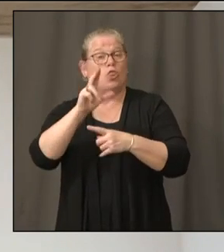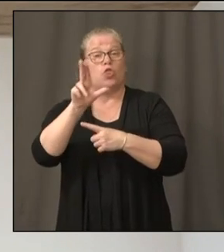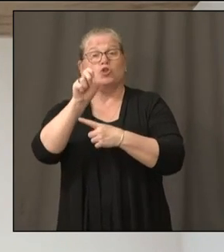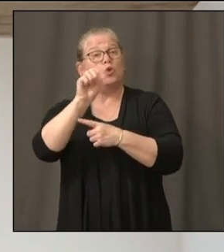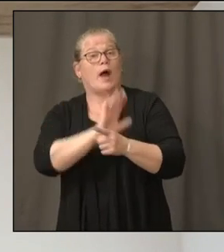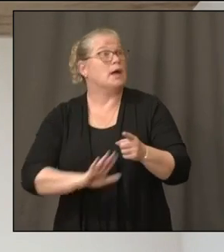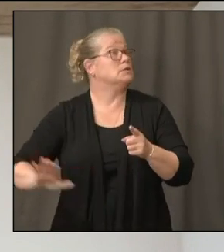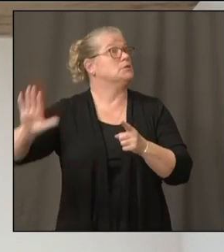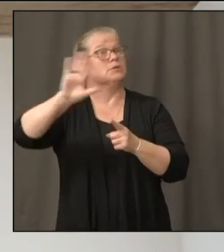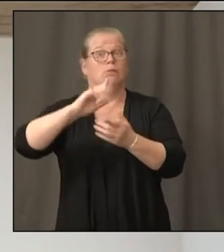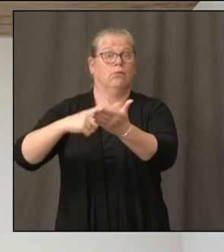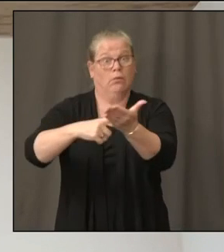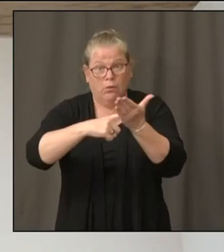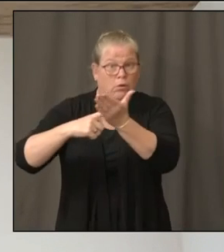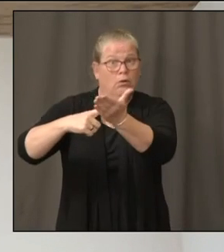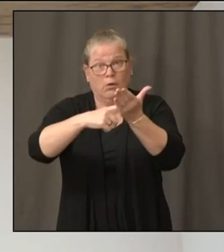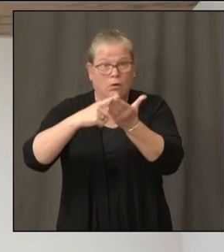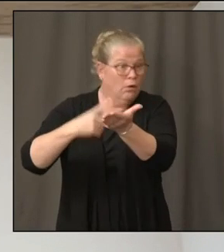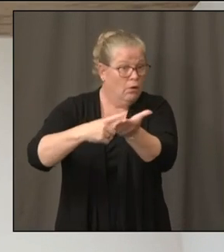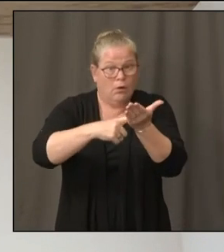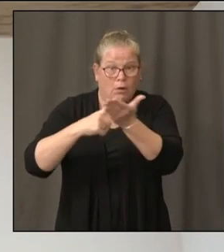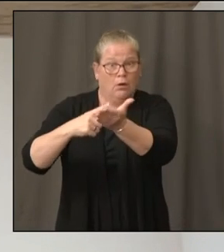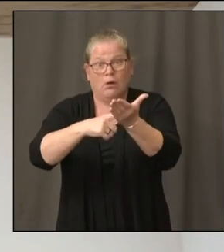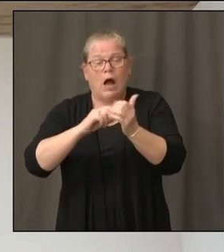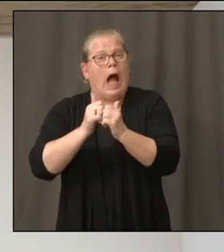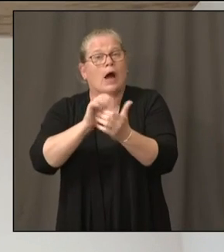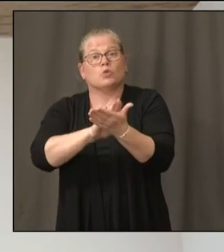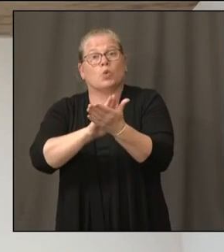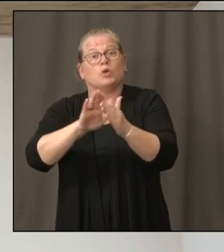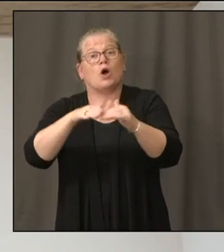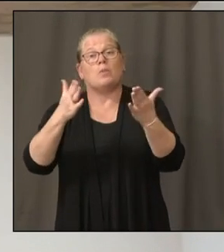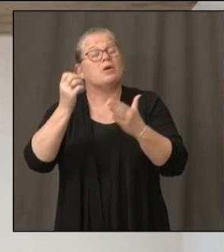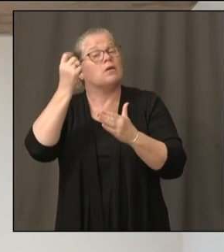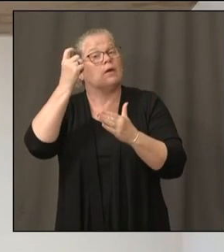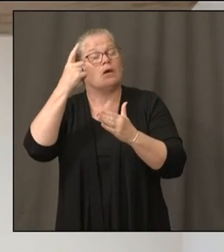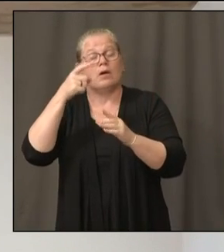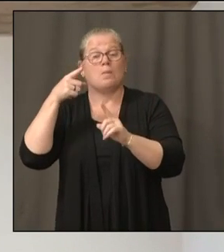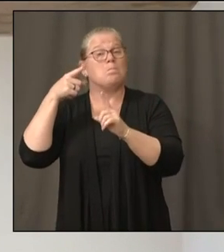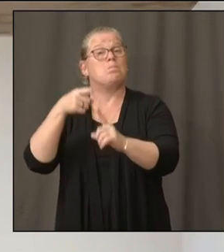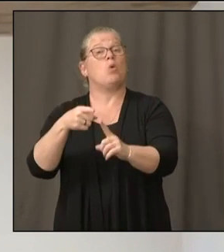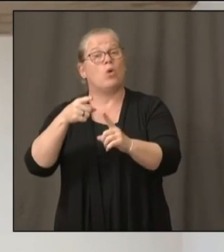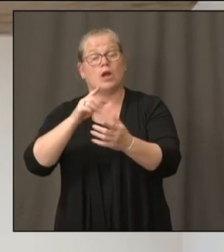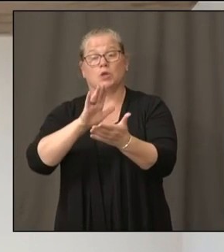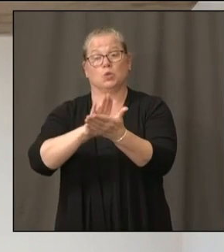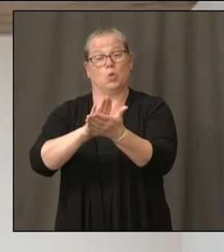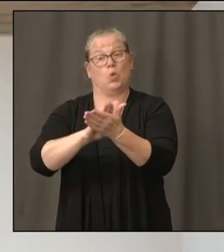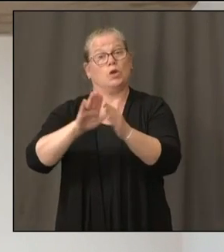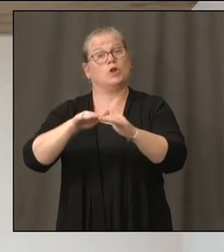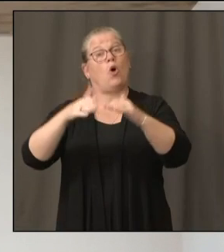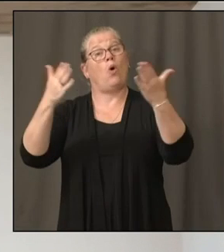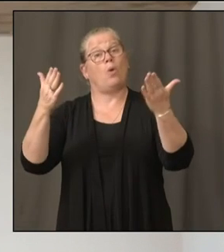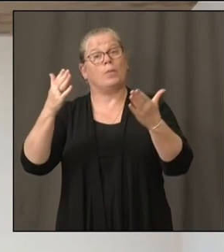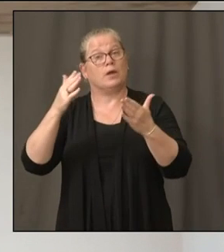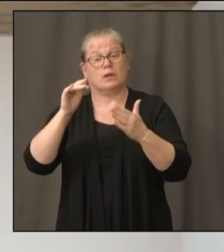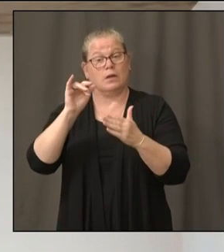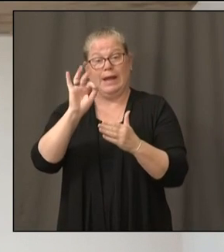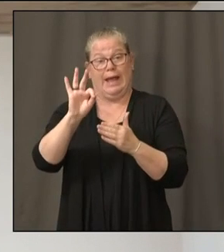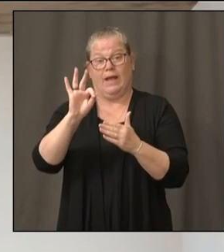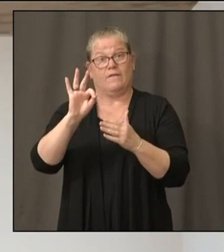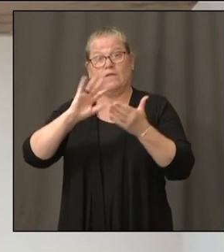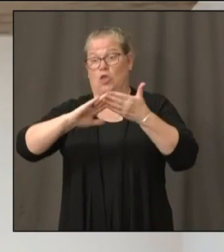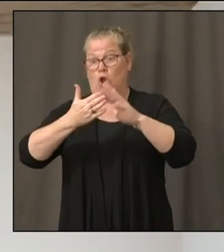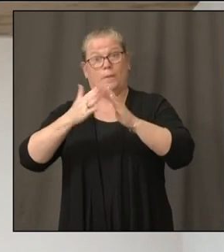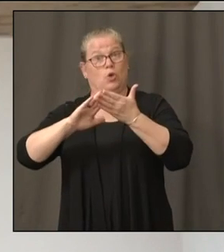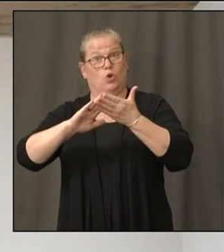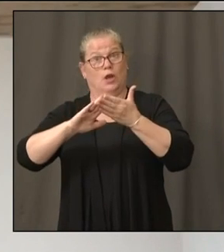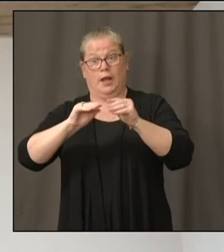The key is that not to reopen schools when we have widespread community transmission of COVID-19. That's really clear.